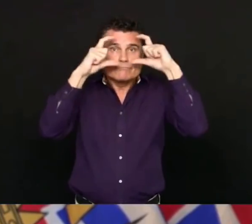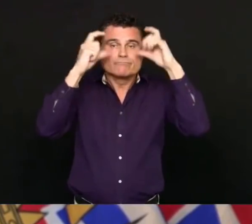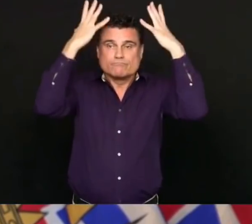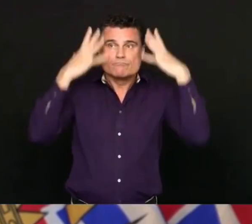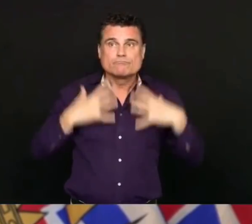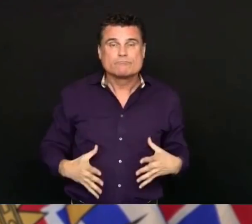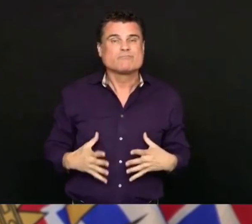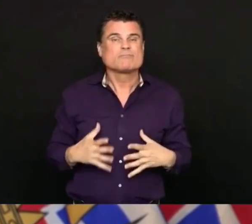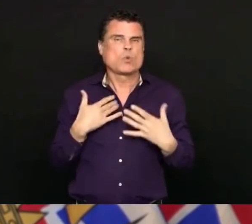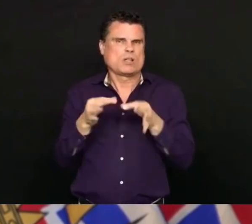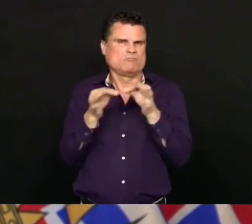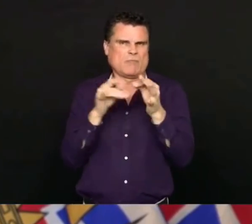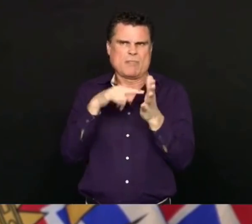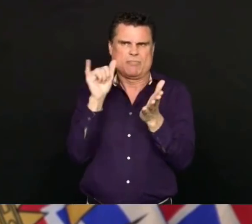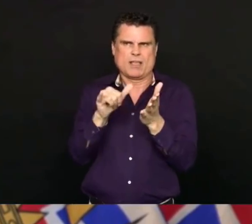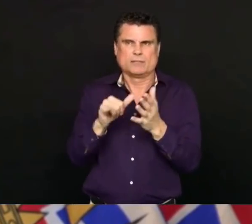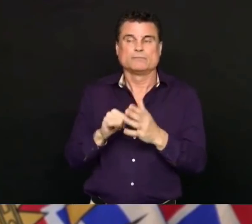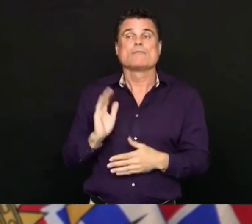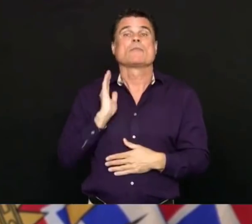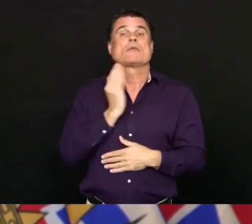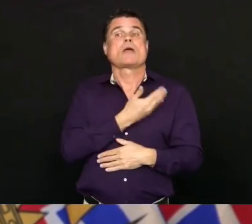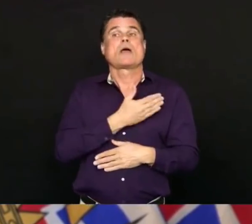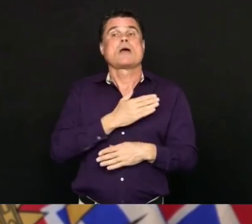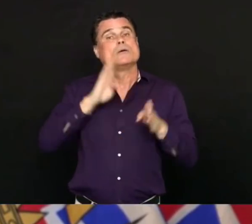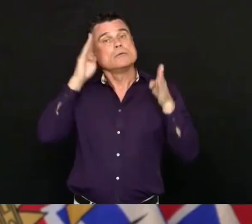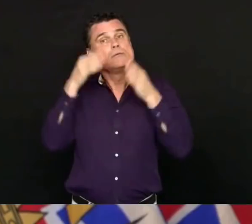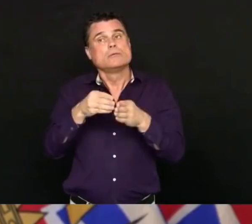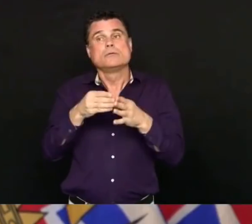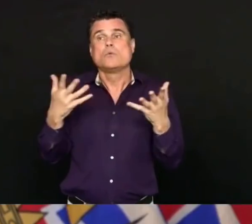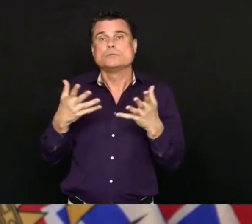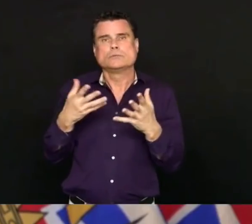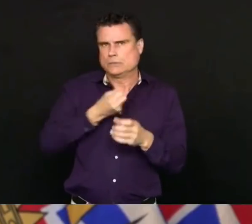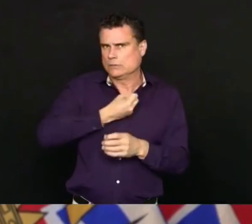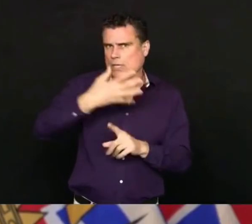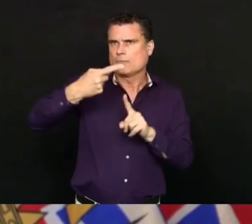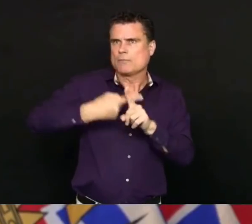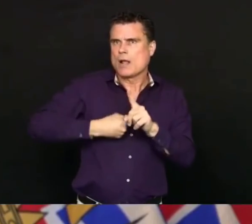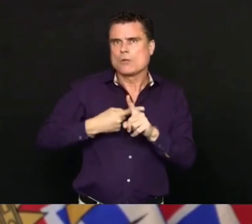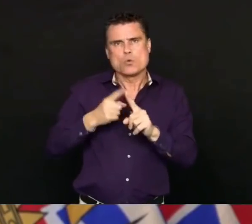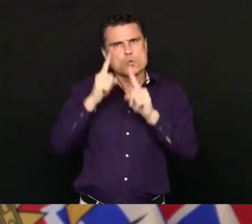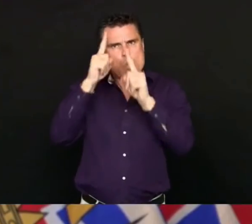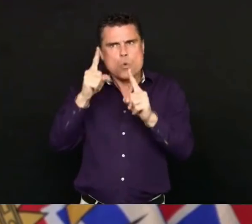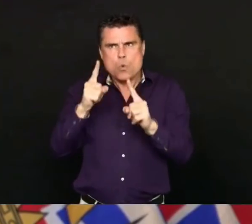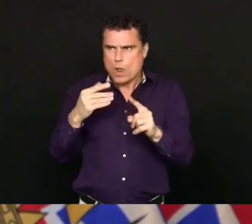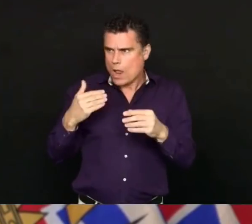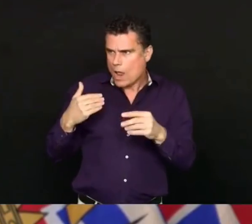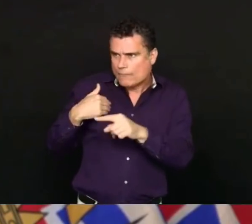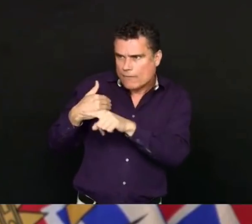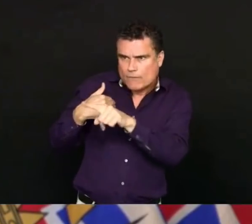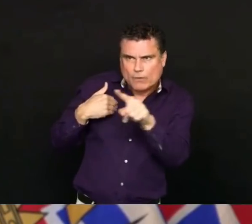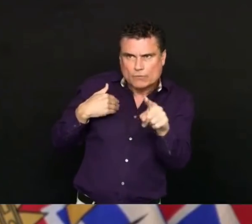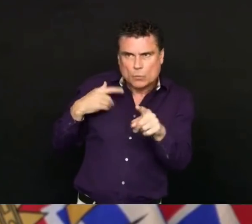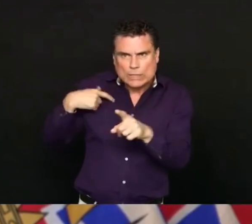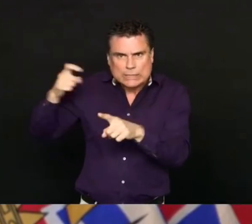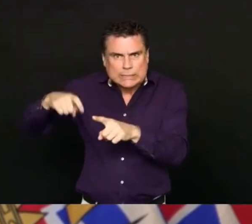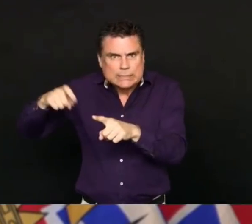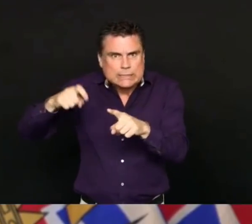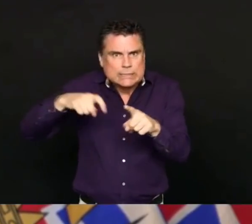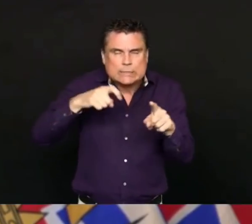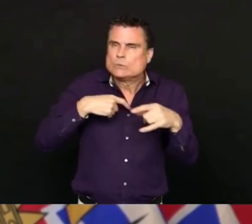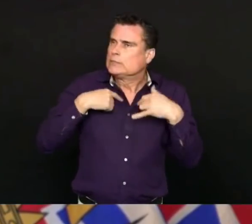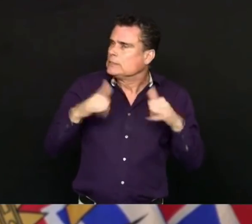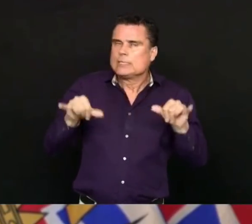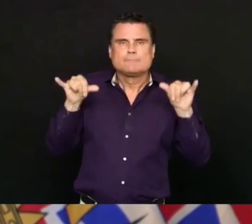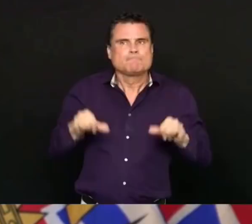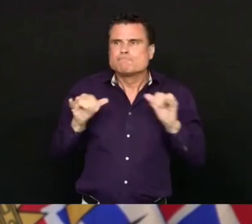few months to make sure that we have what we need. We continue to actively source and receive supplies of PPE for all of our health